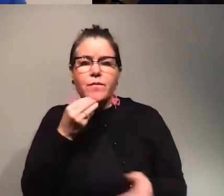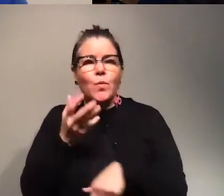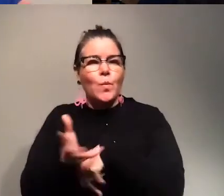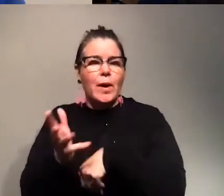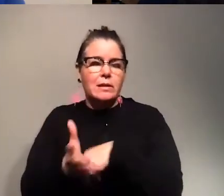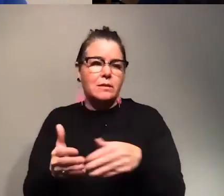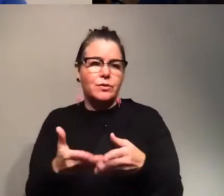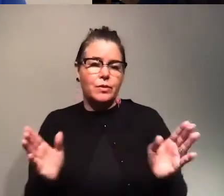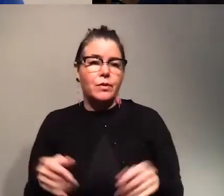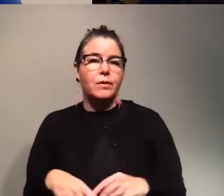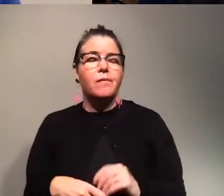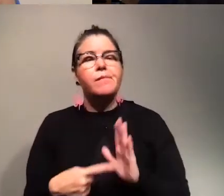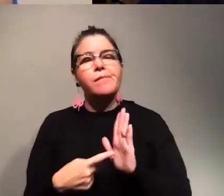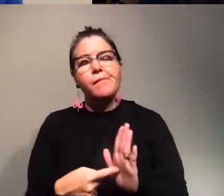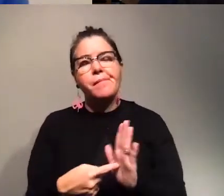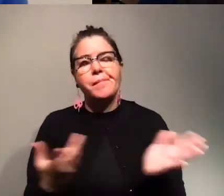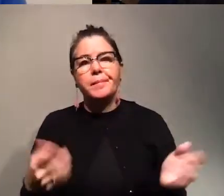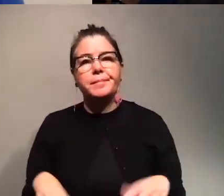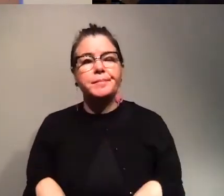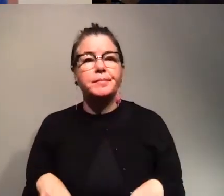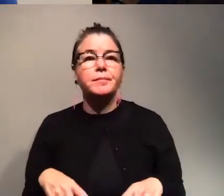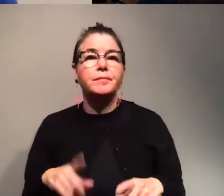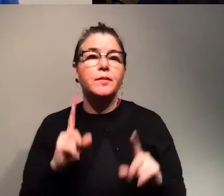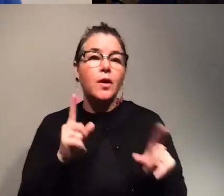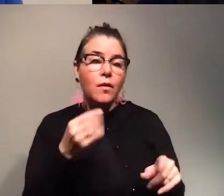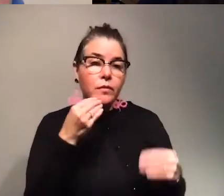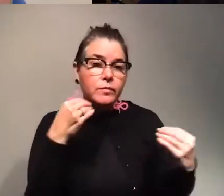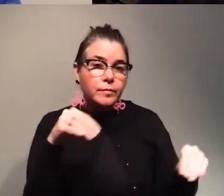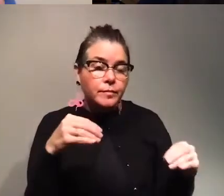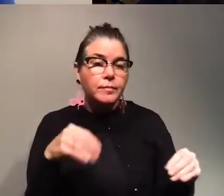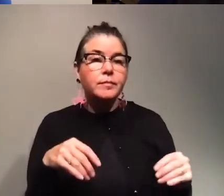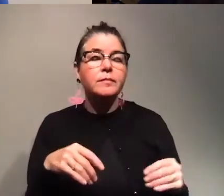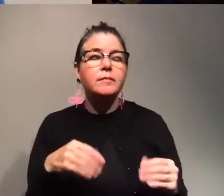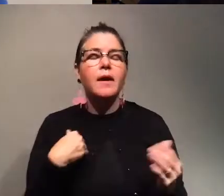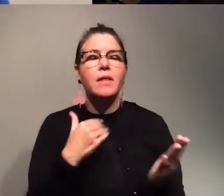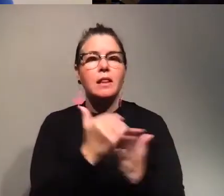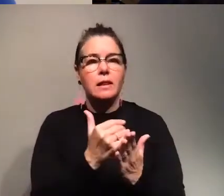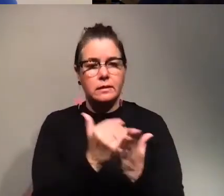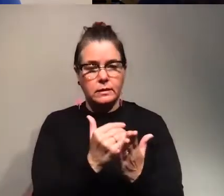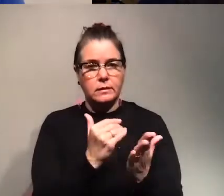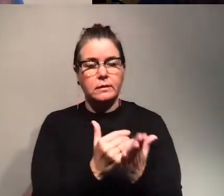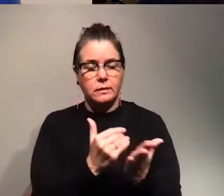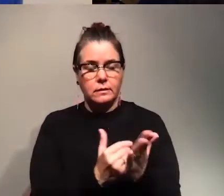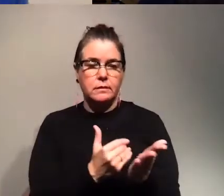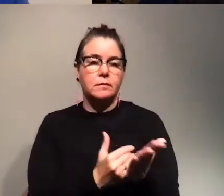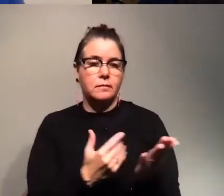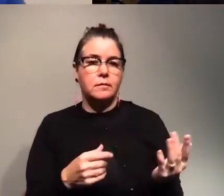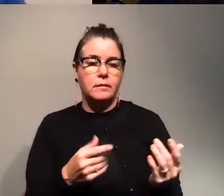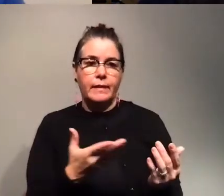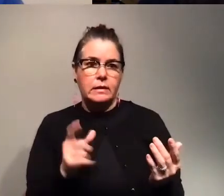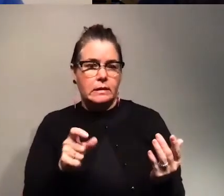general like for example when you go to the supermarket have a list of the things you want to buy